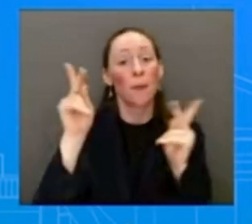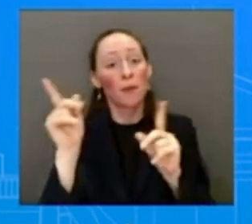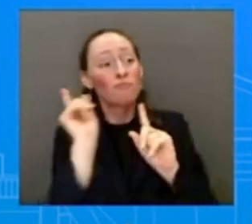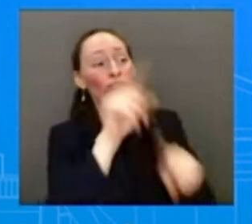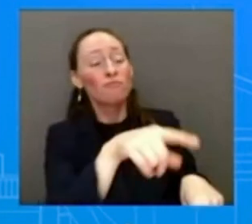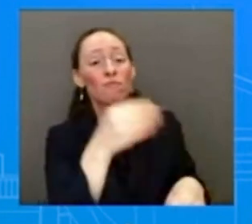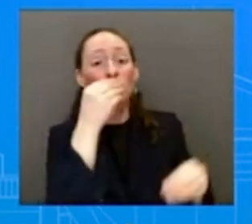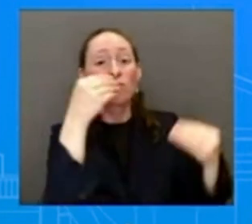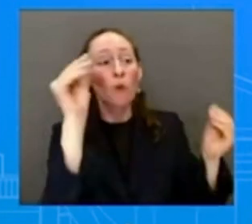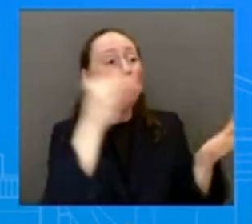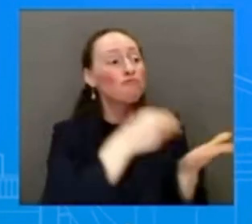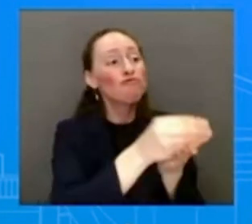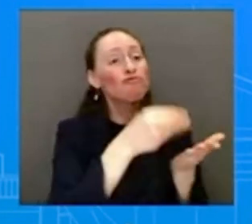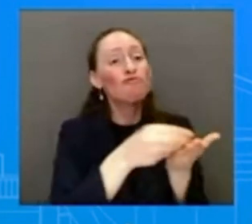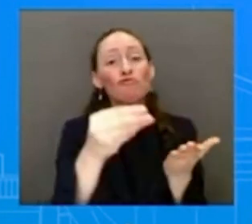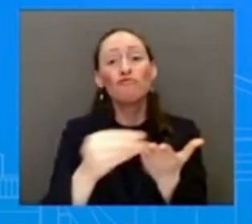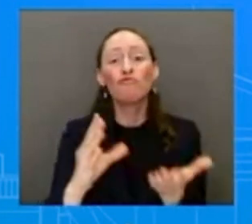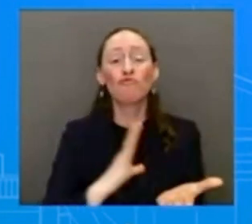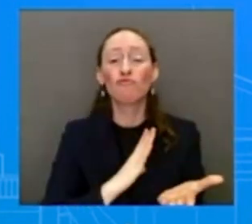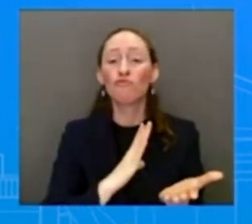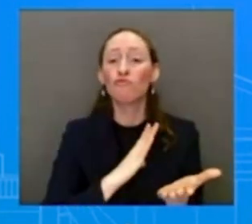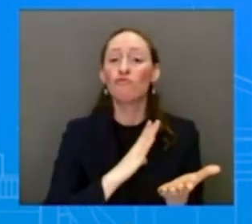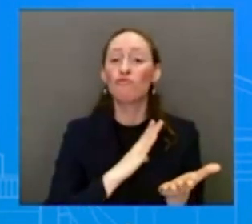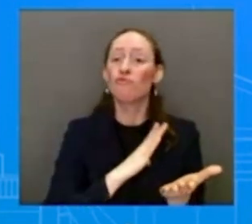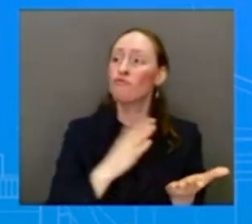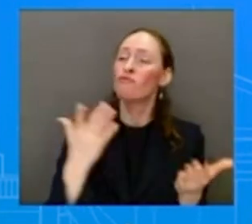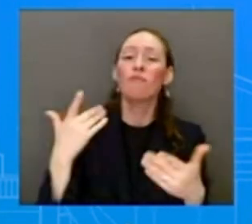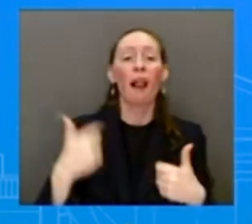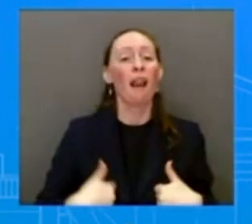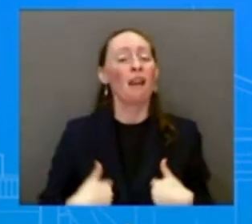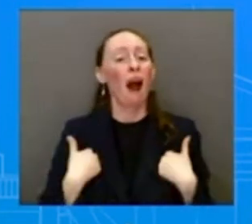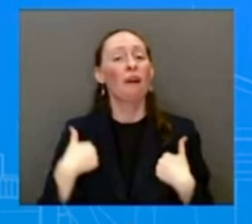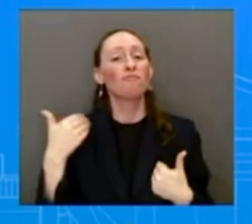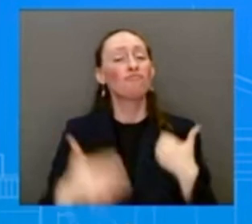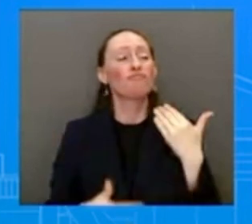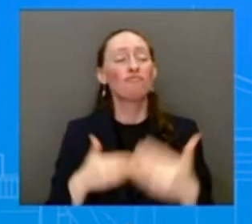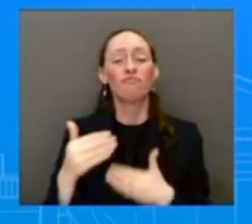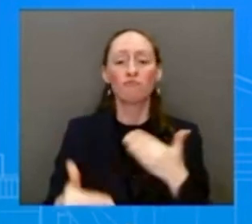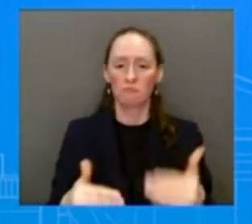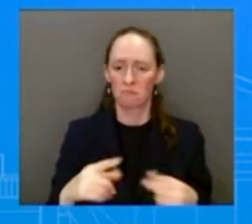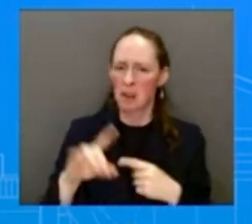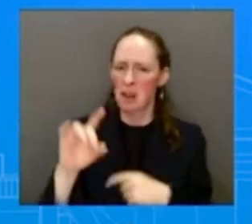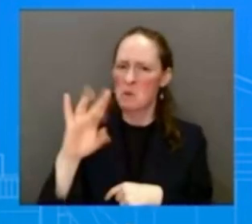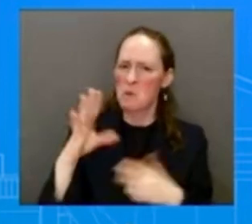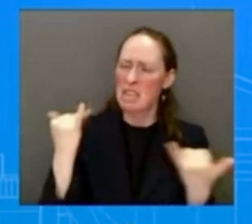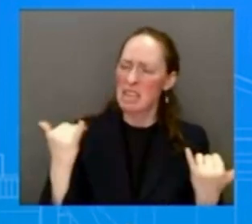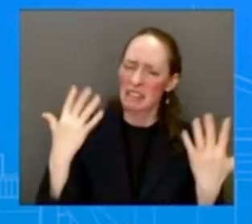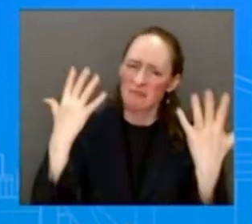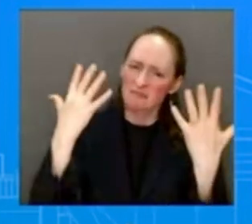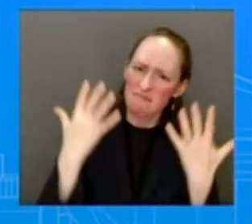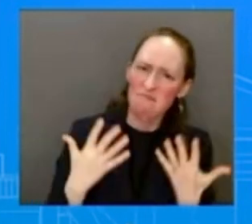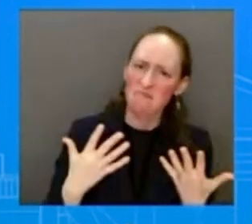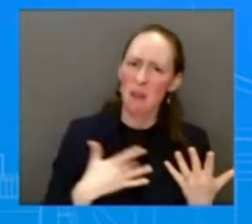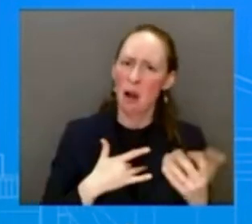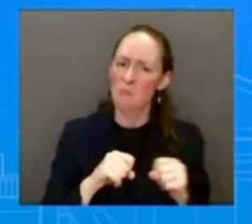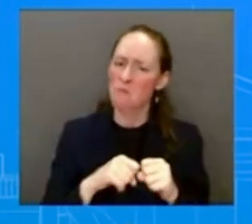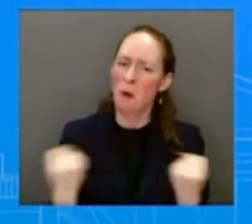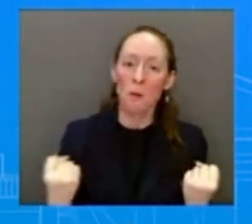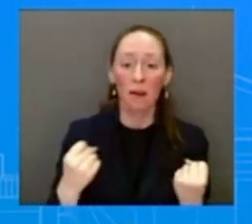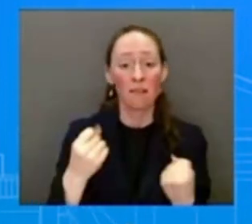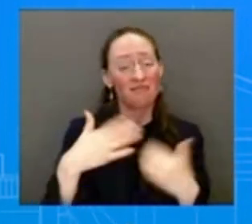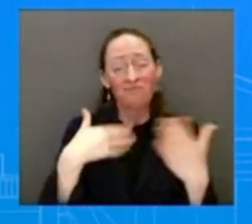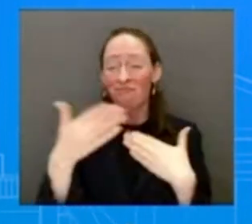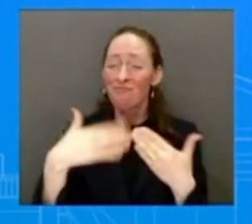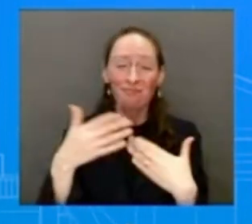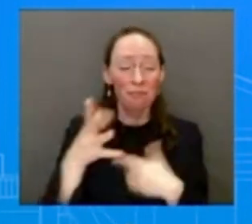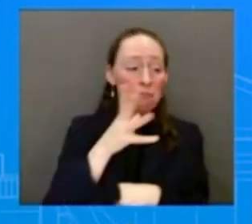And what we saw today is devastating, is heartbreaking for any American, any parent across the country or any American. And so that's